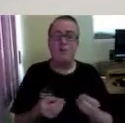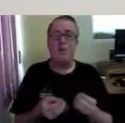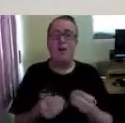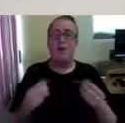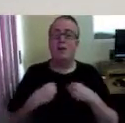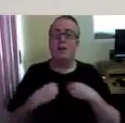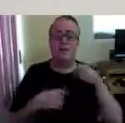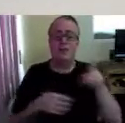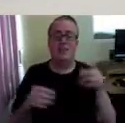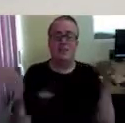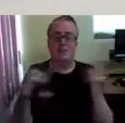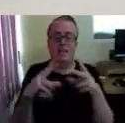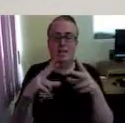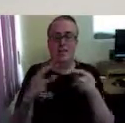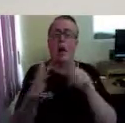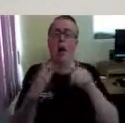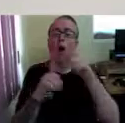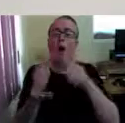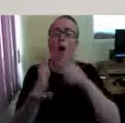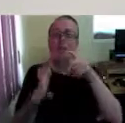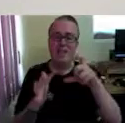Sydney called Optech Systems.